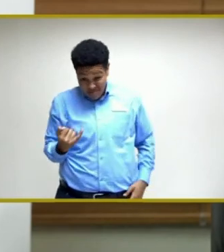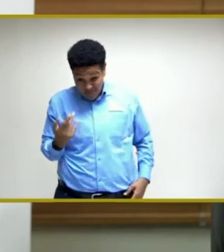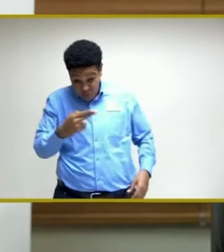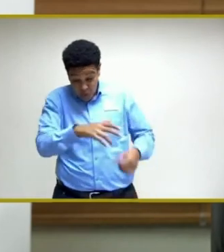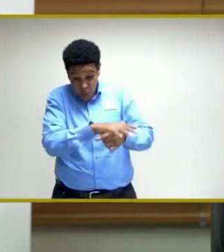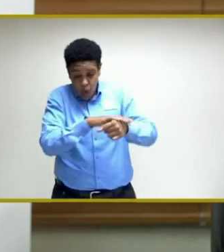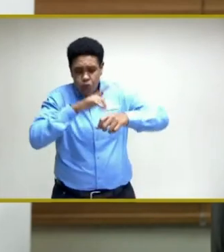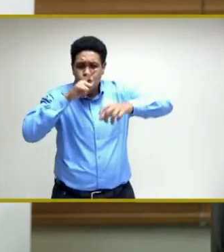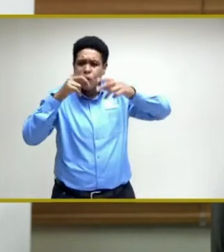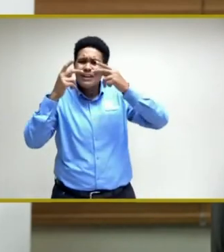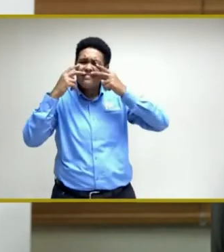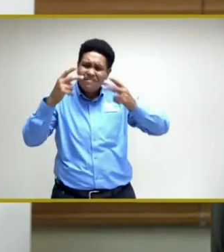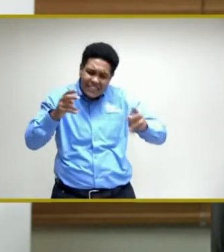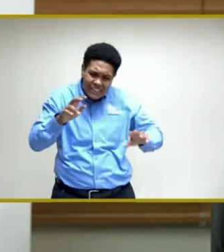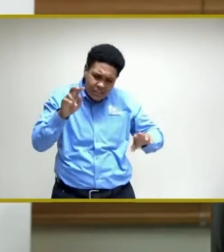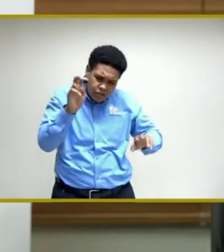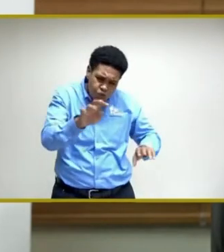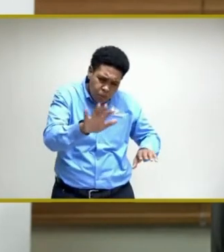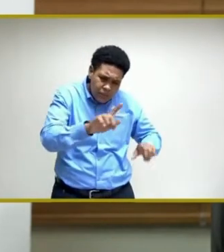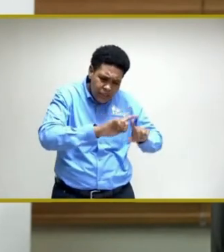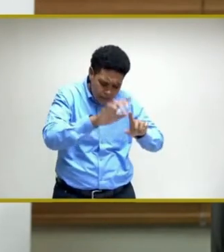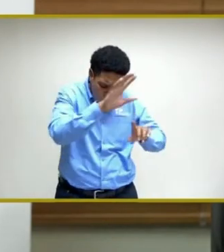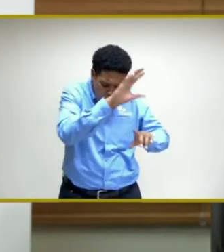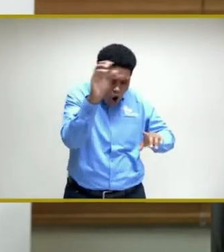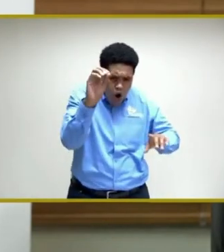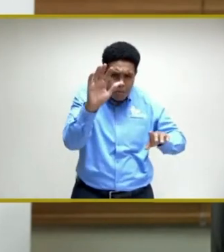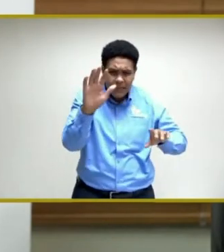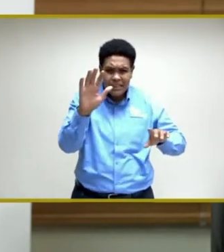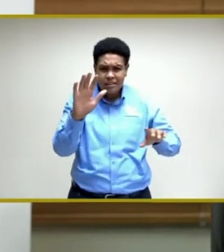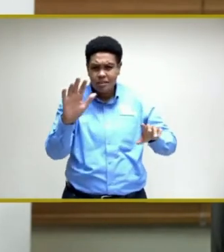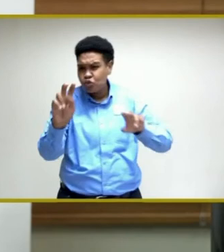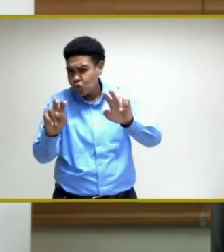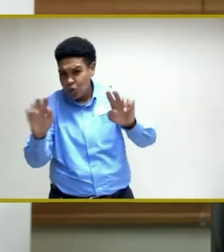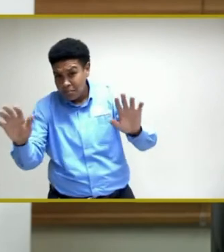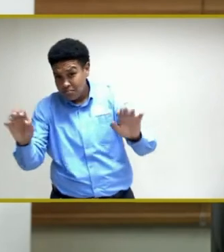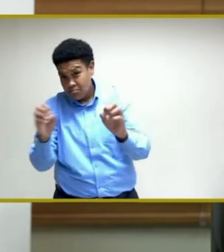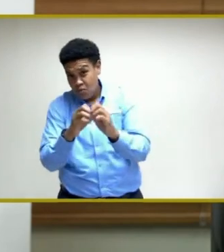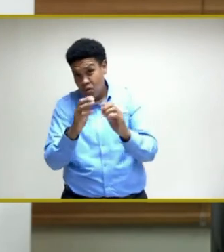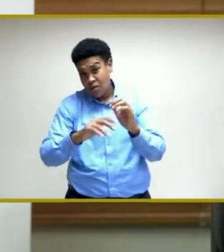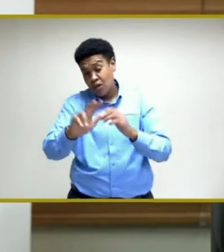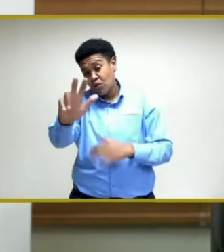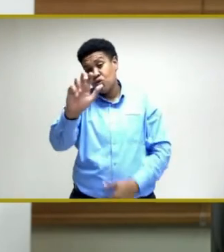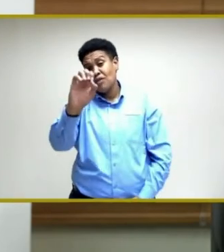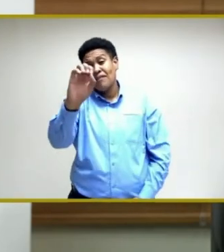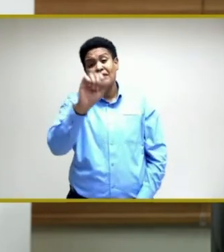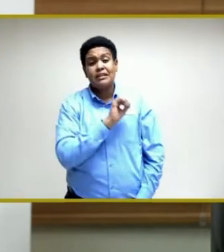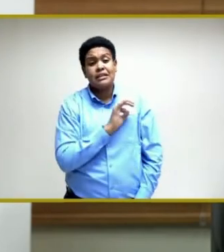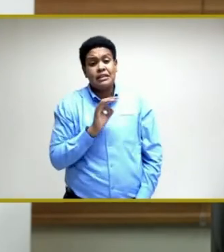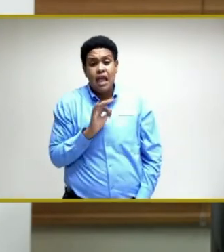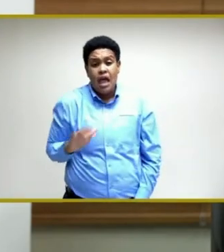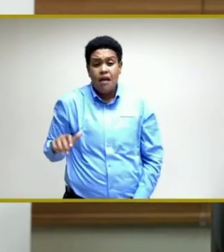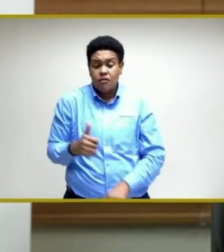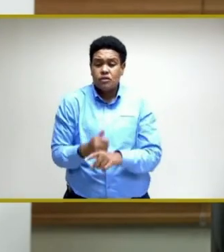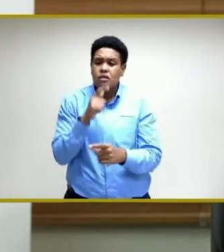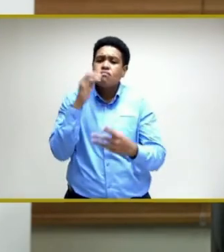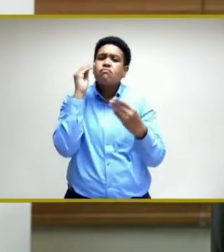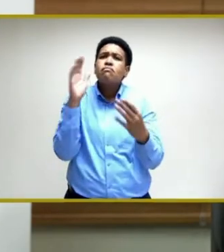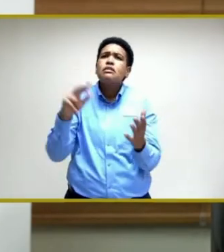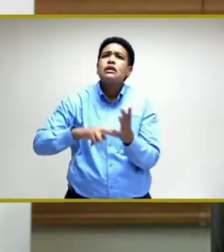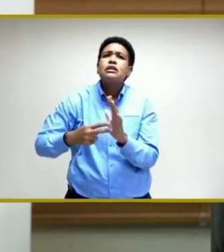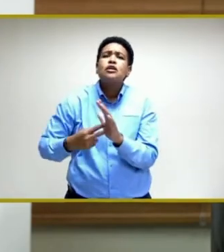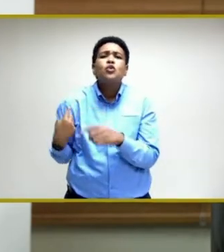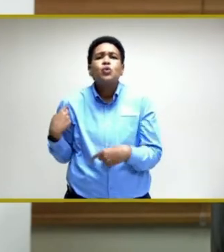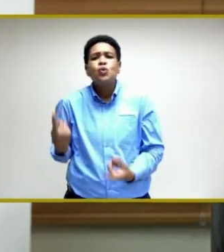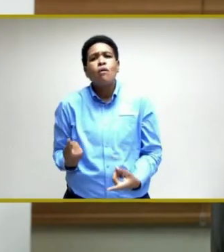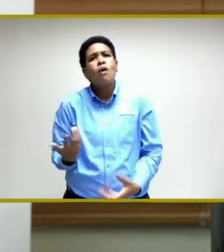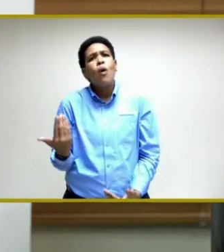to visit companies and more than 350 employees who have signaled their intention so far to